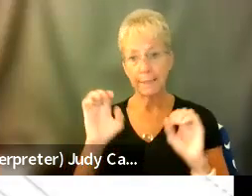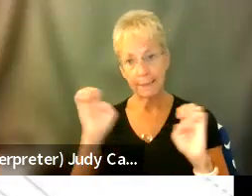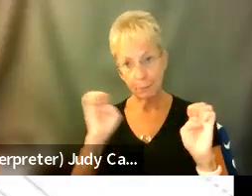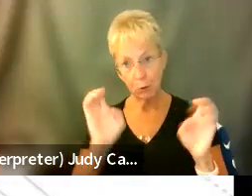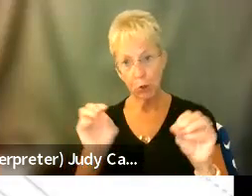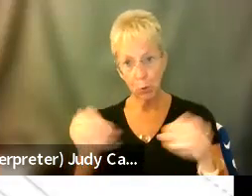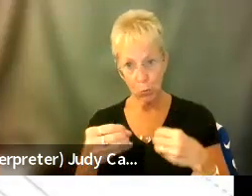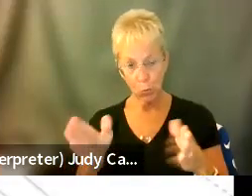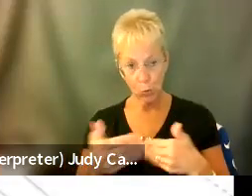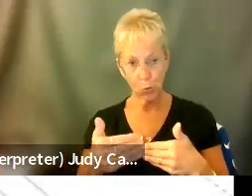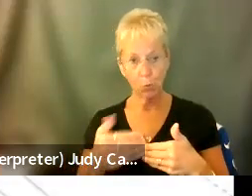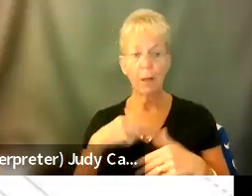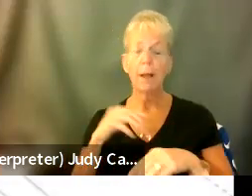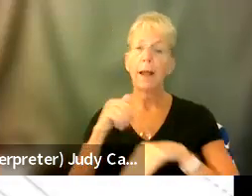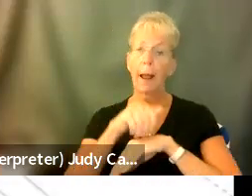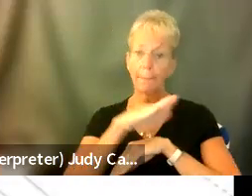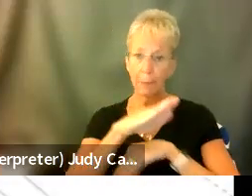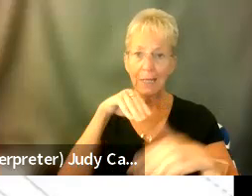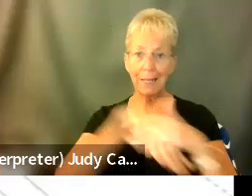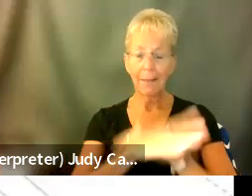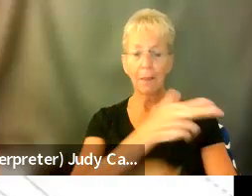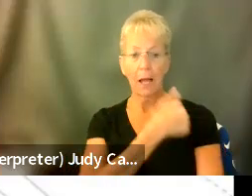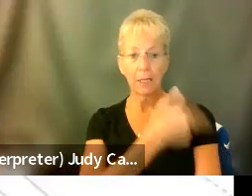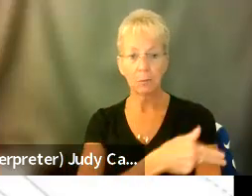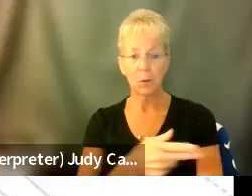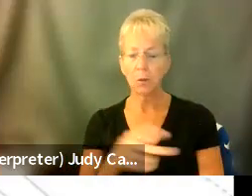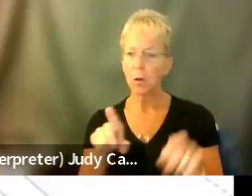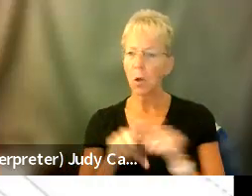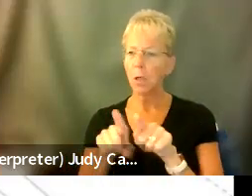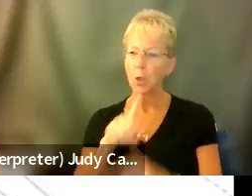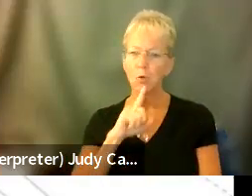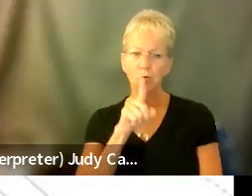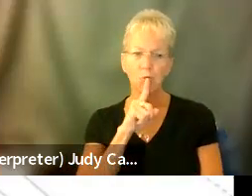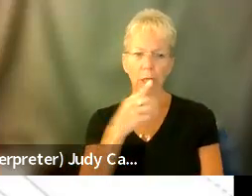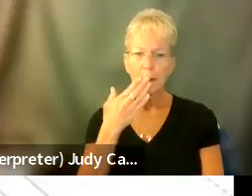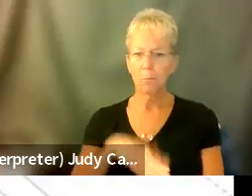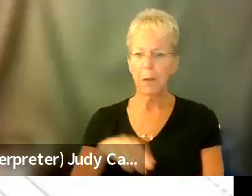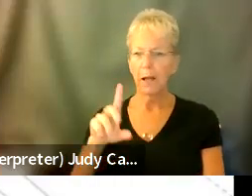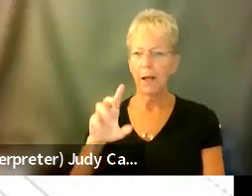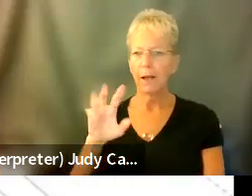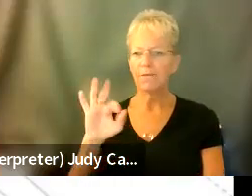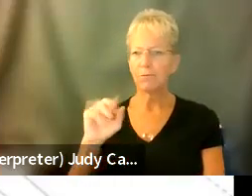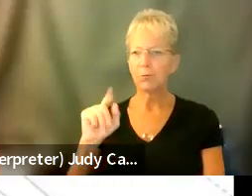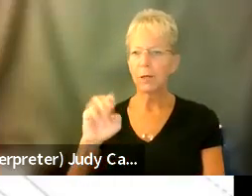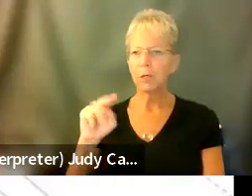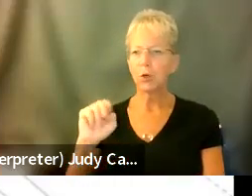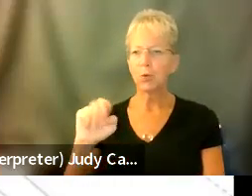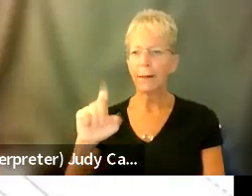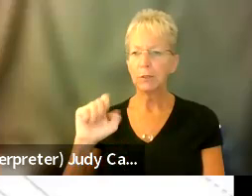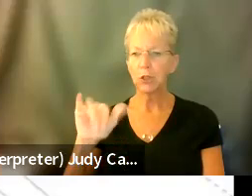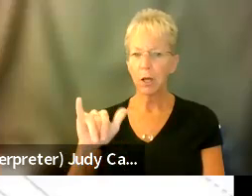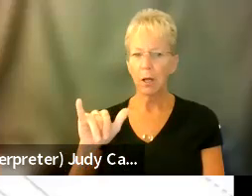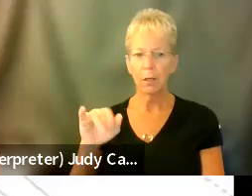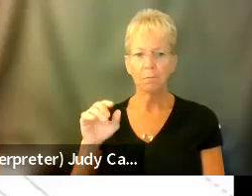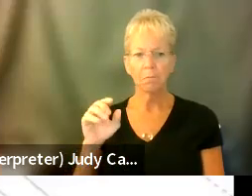I was admitted. I was also having a really bad trigeminal neuralgia episode, just